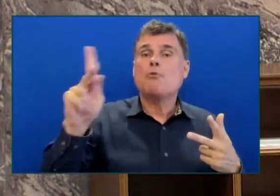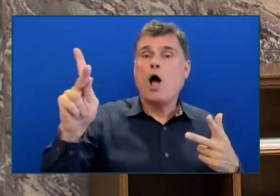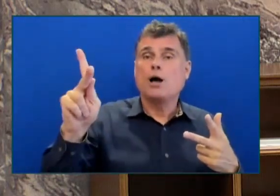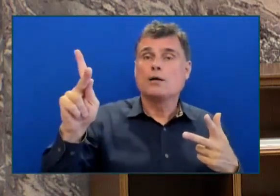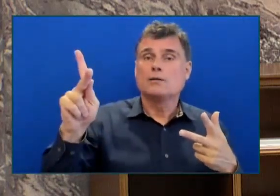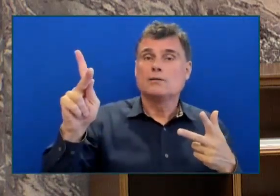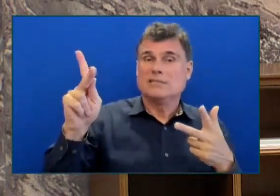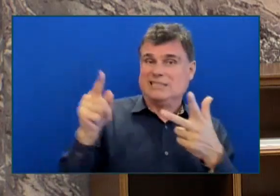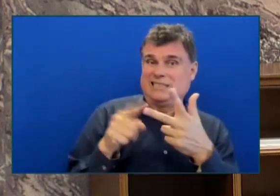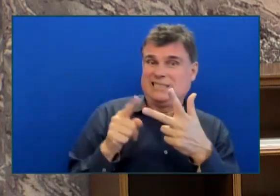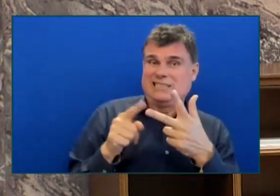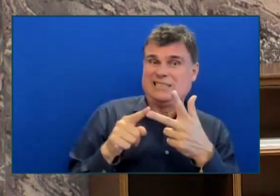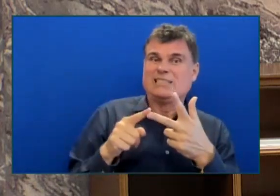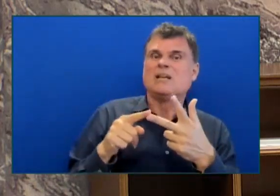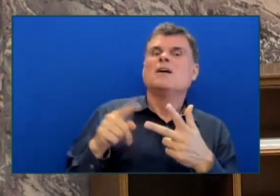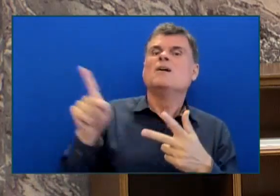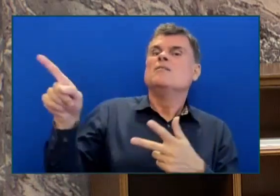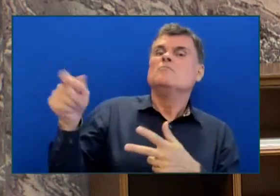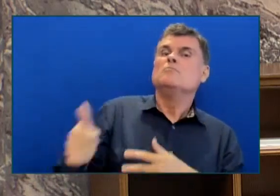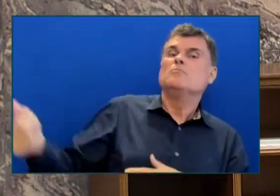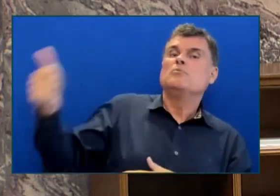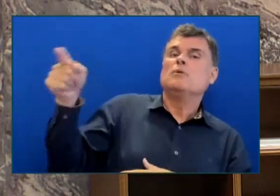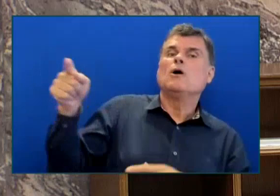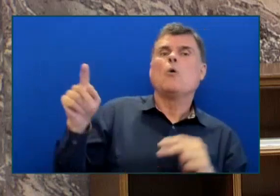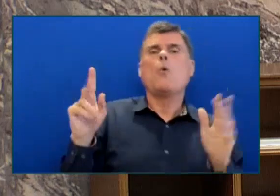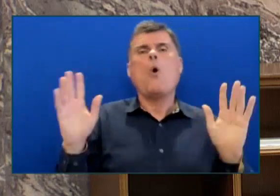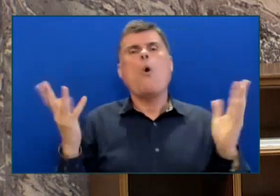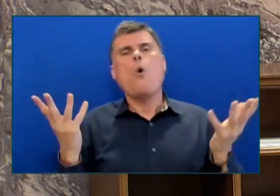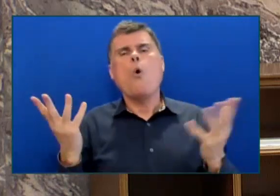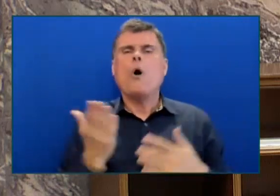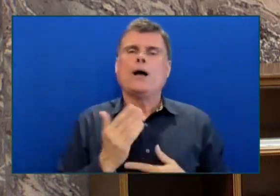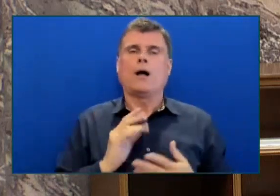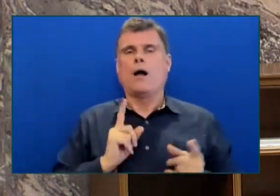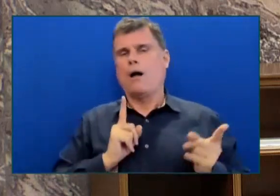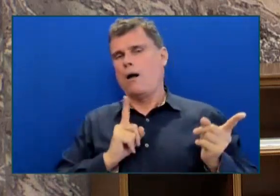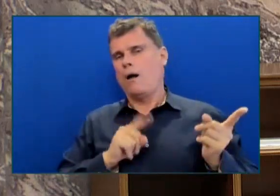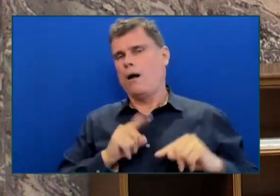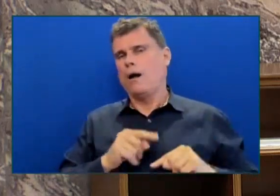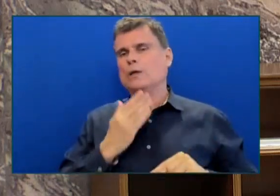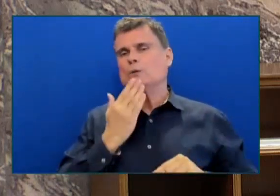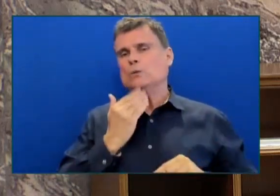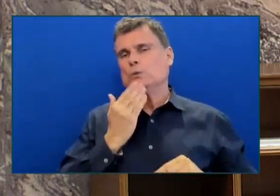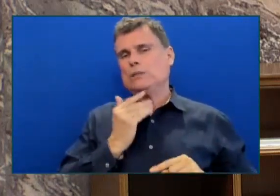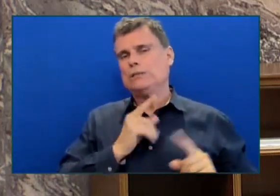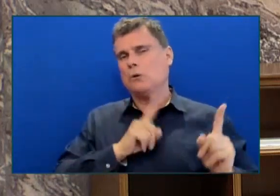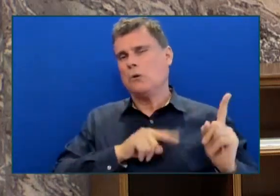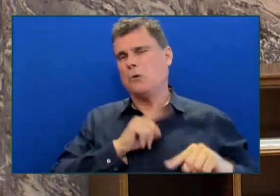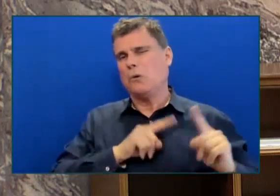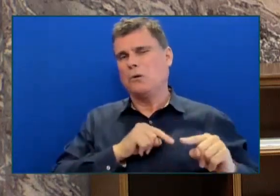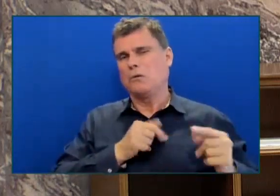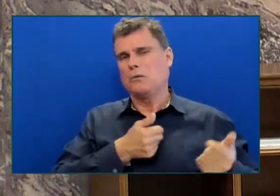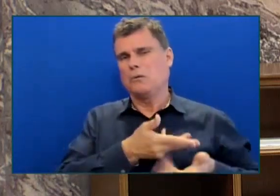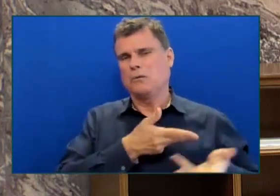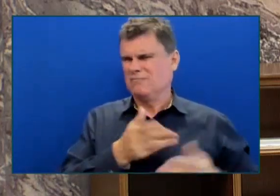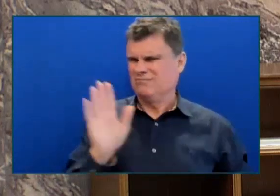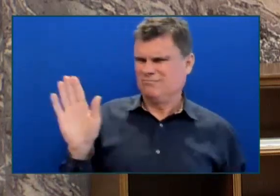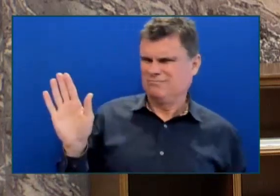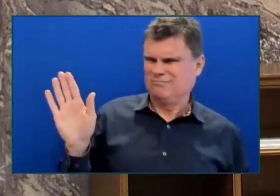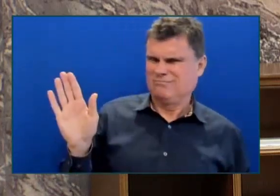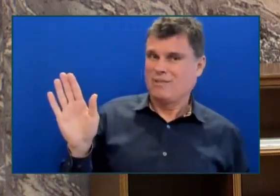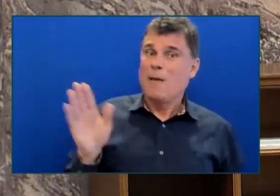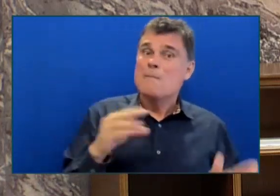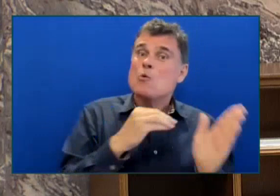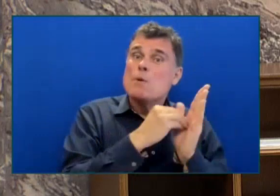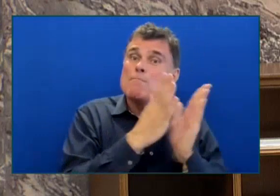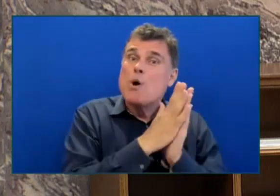lawyer. But the report said this on page 16 about the funding that the Premier personally announced, and I quote,